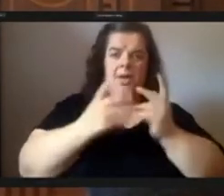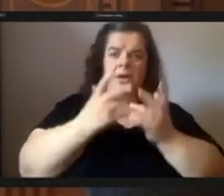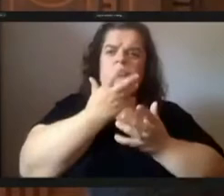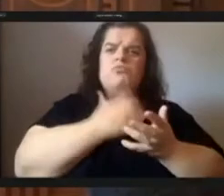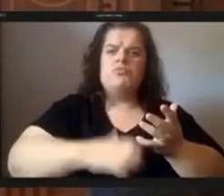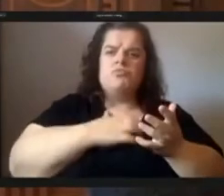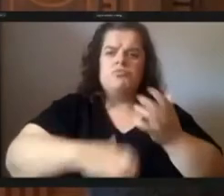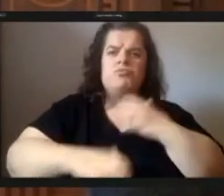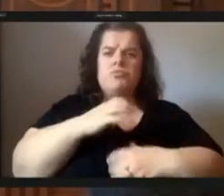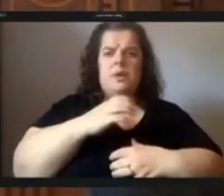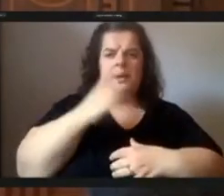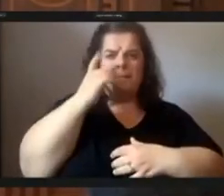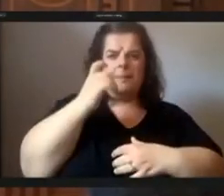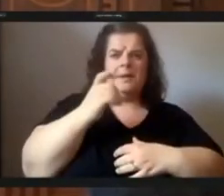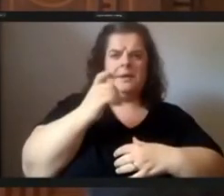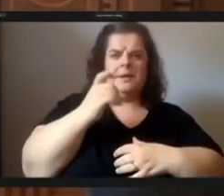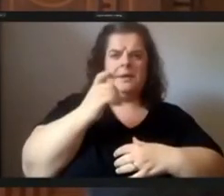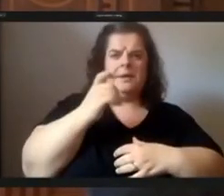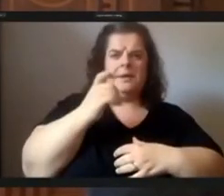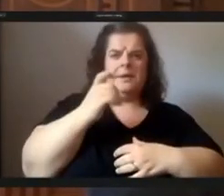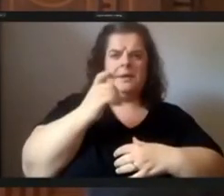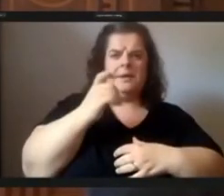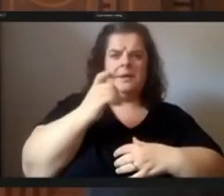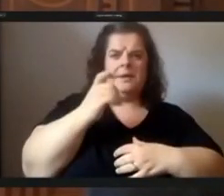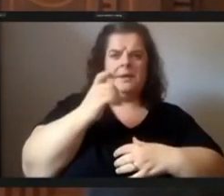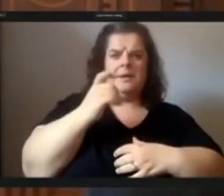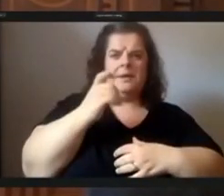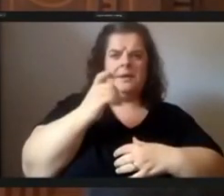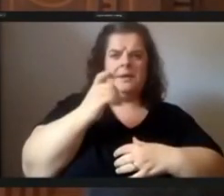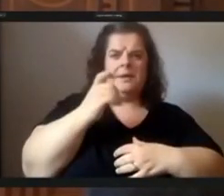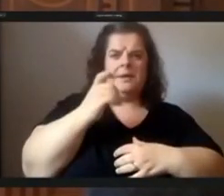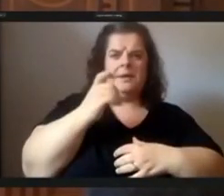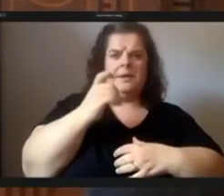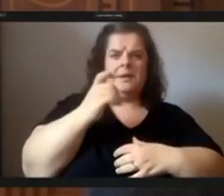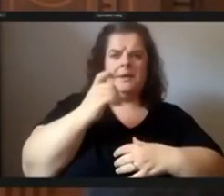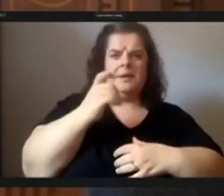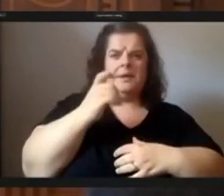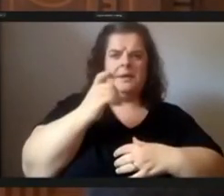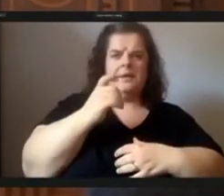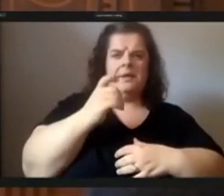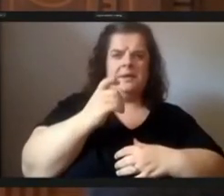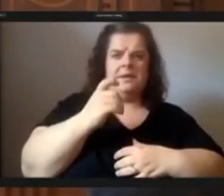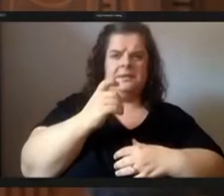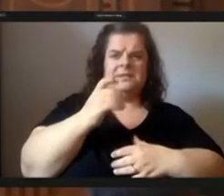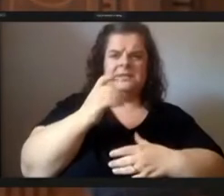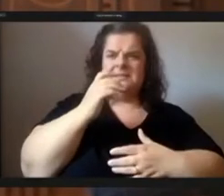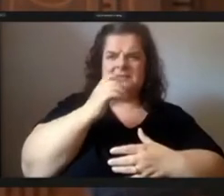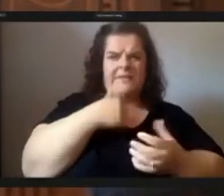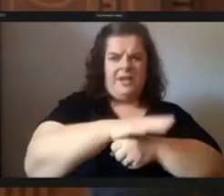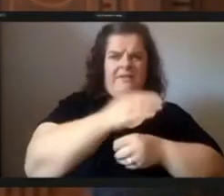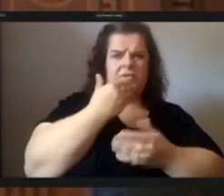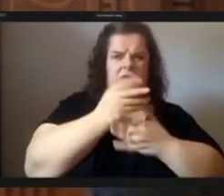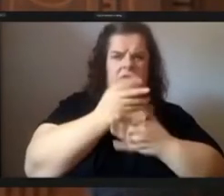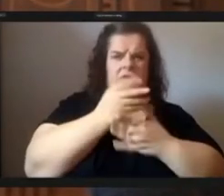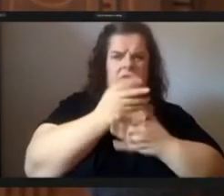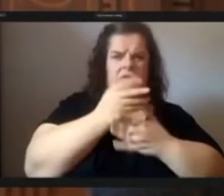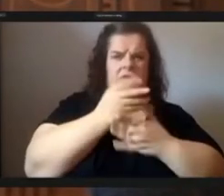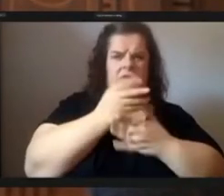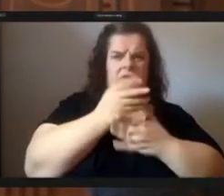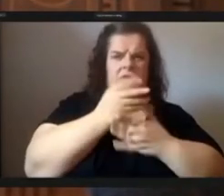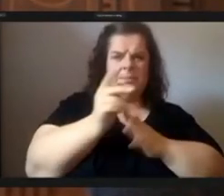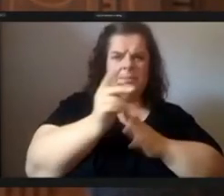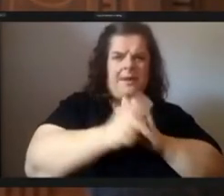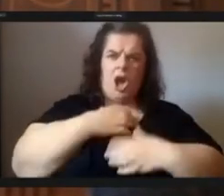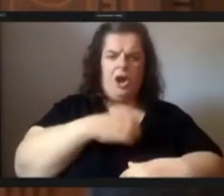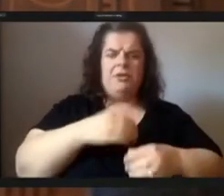good policies people are starving because of the lack of concern neglect by